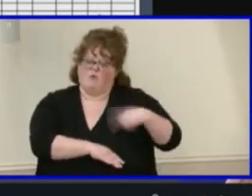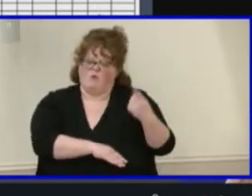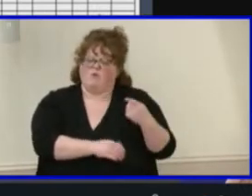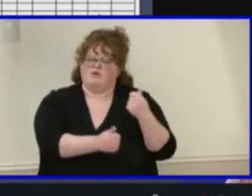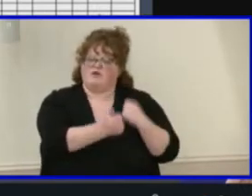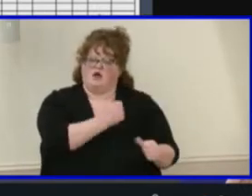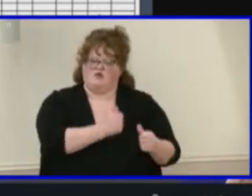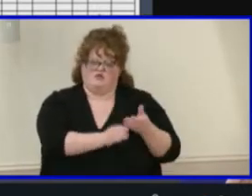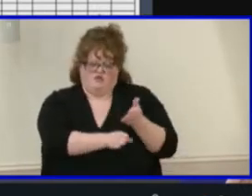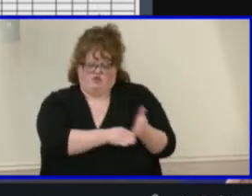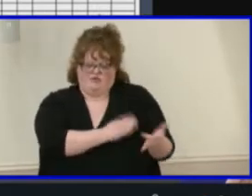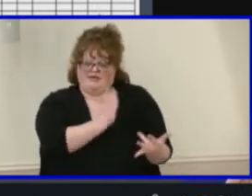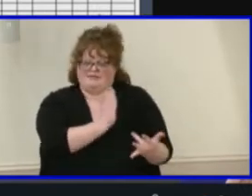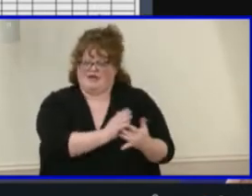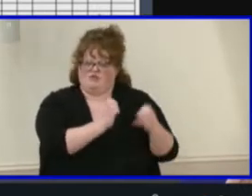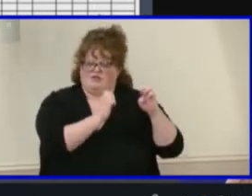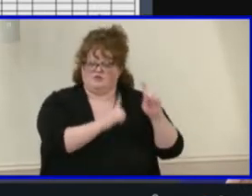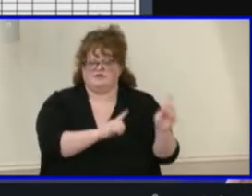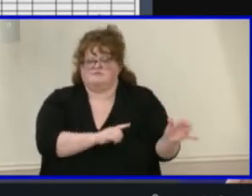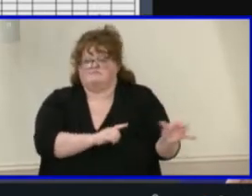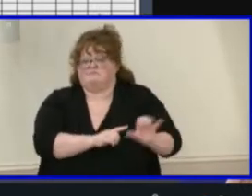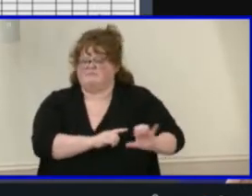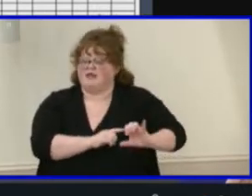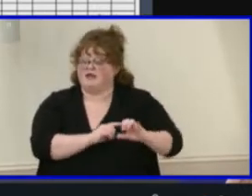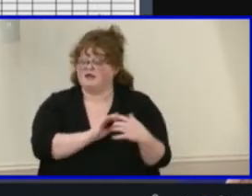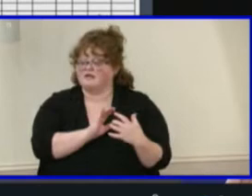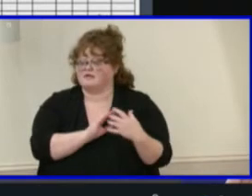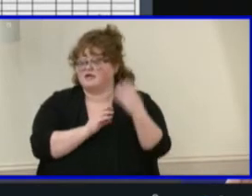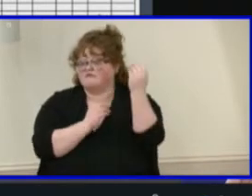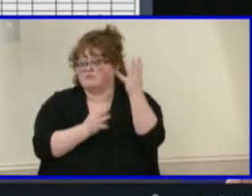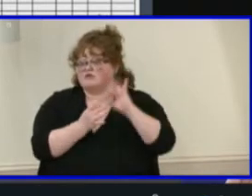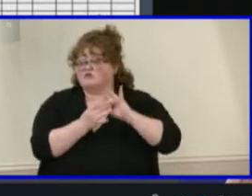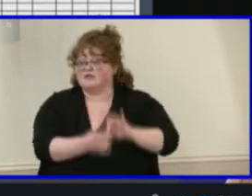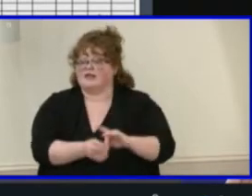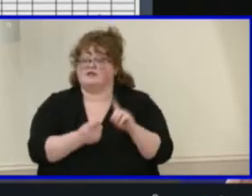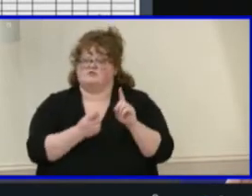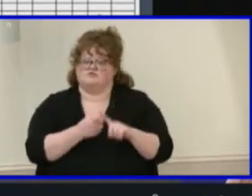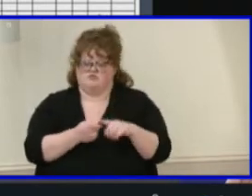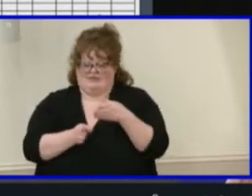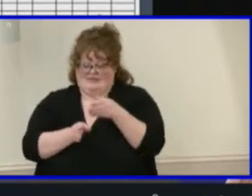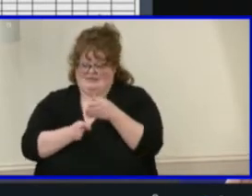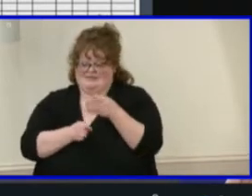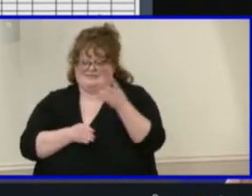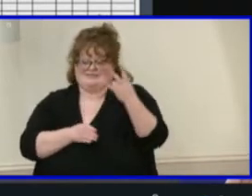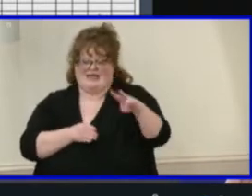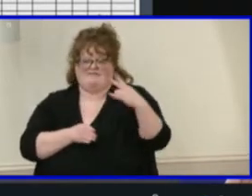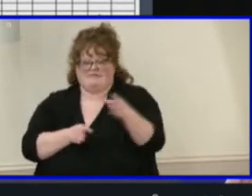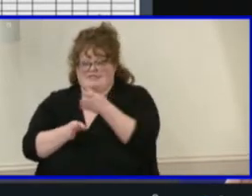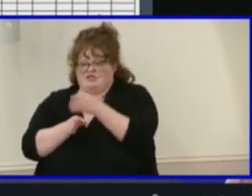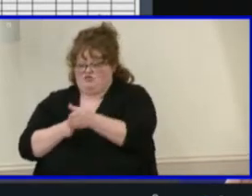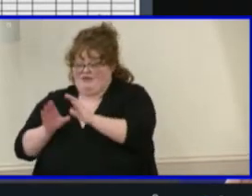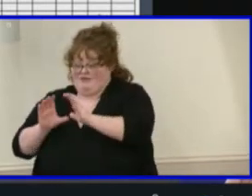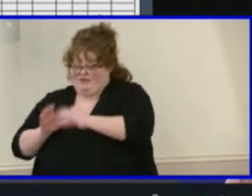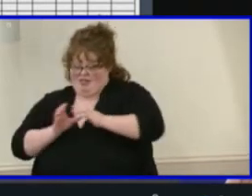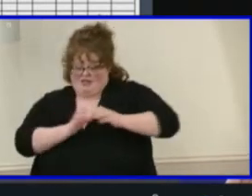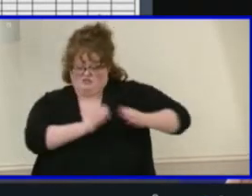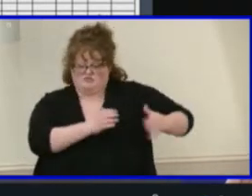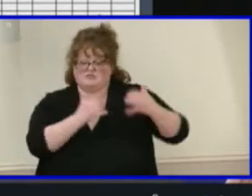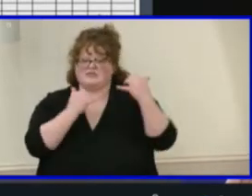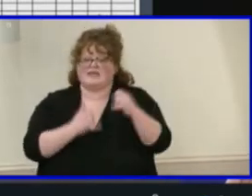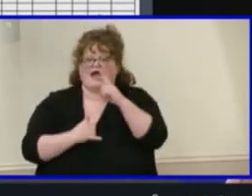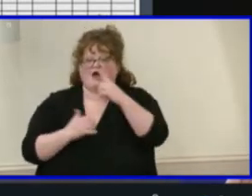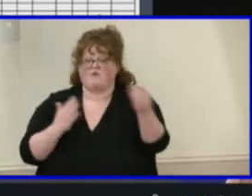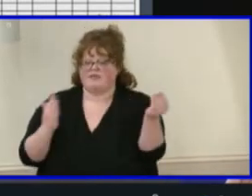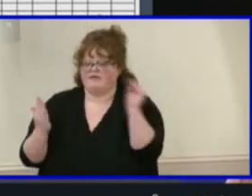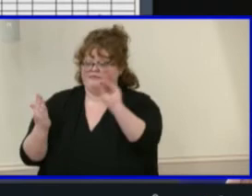previous planning guide, such as information about Virginia's 17 career clusters, is now embedded throughout the planning guide and identified